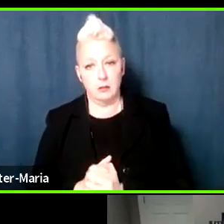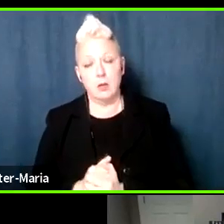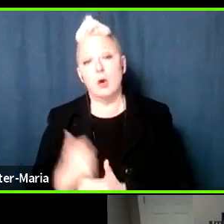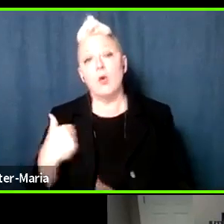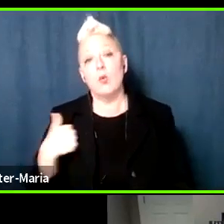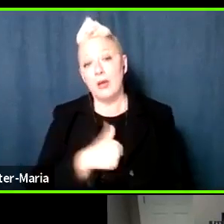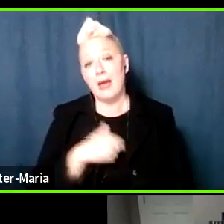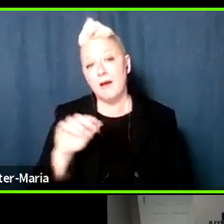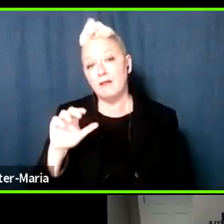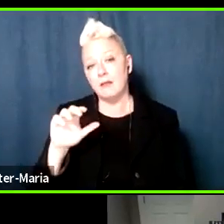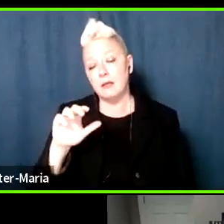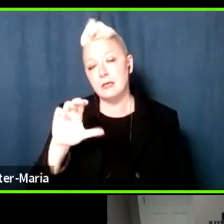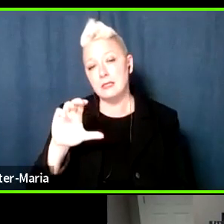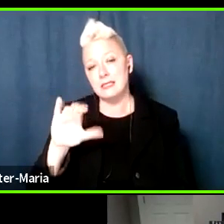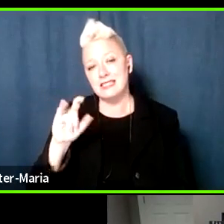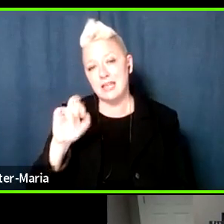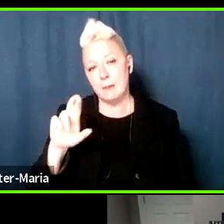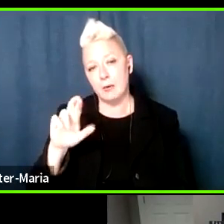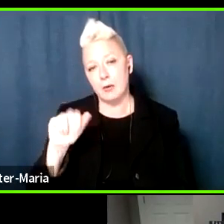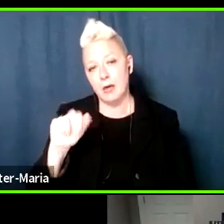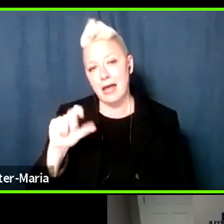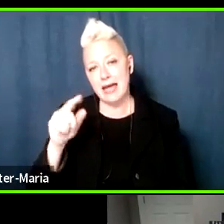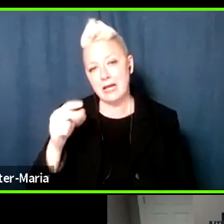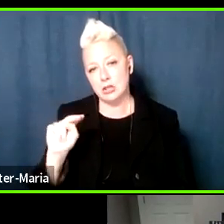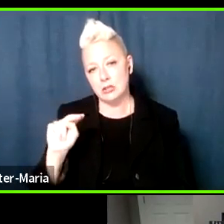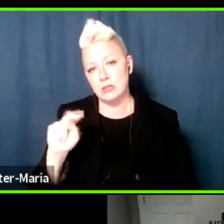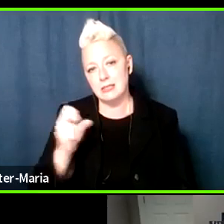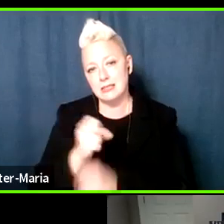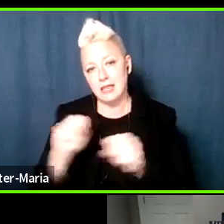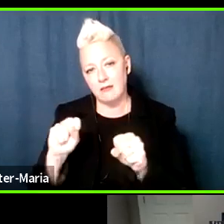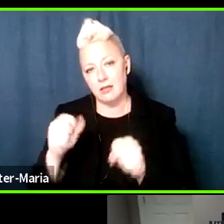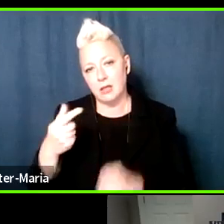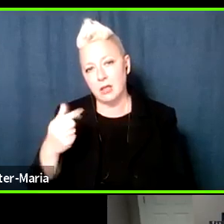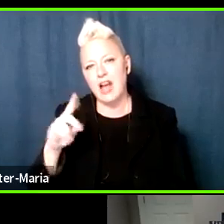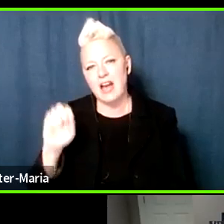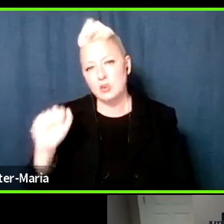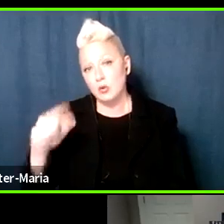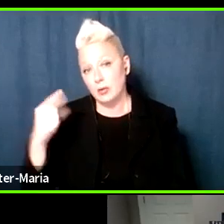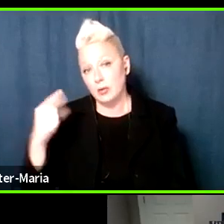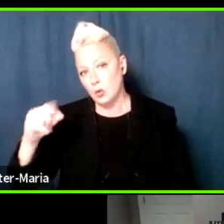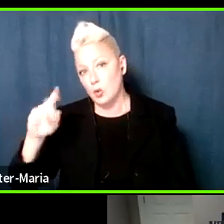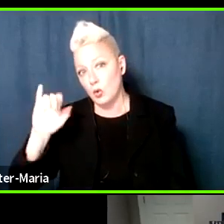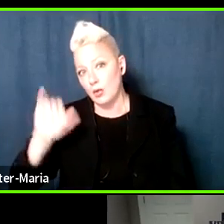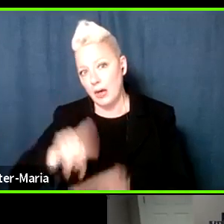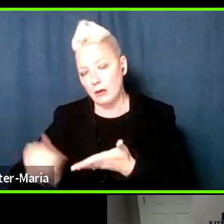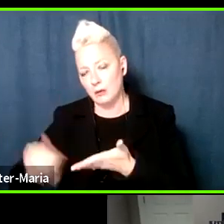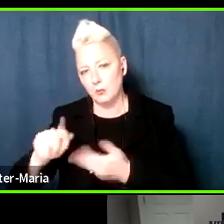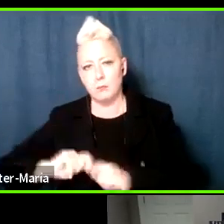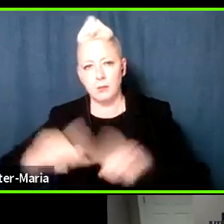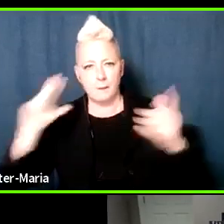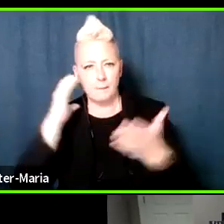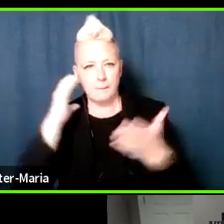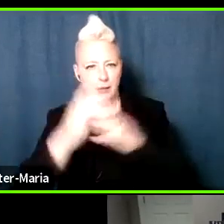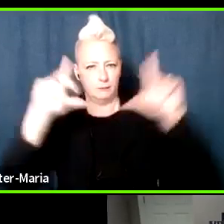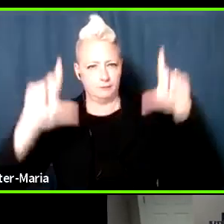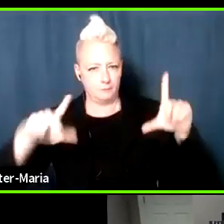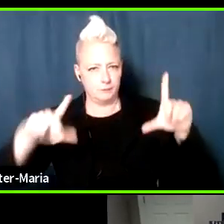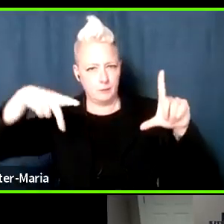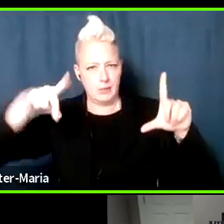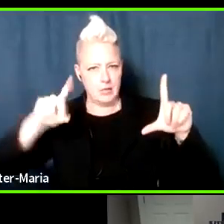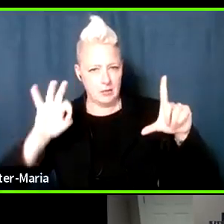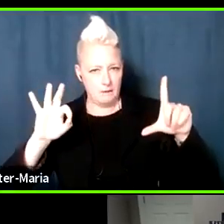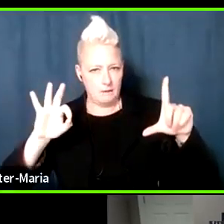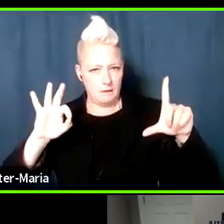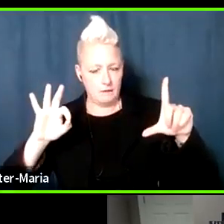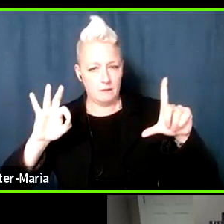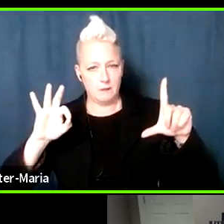Safety Guide. So if you just Google ADL Cyber Action Safety Guide, you're going to come up with a PDF. That PDF has 20